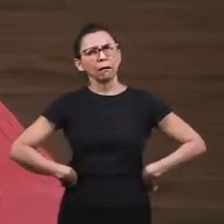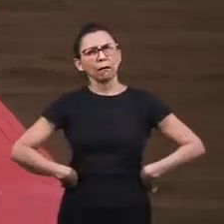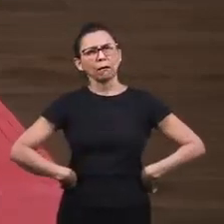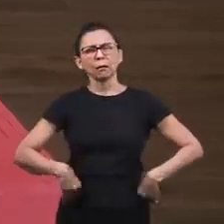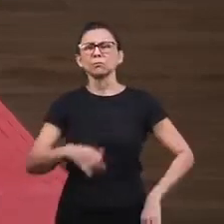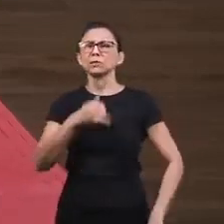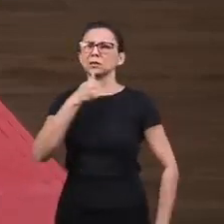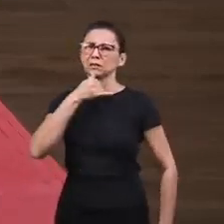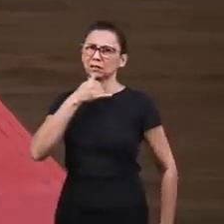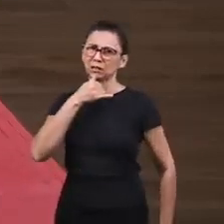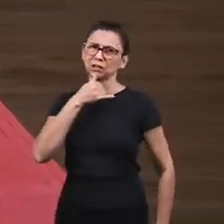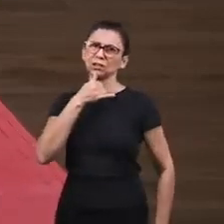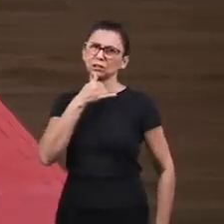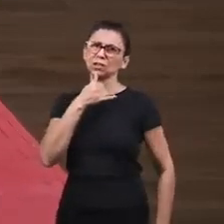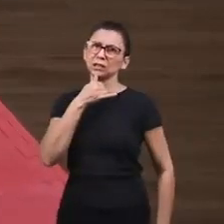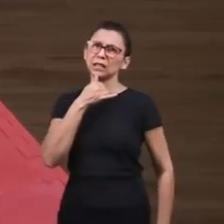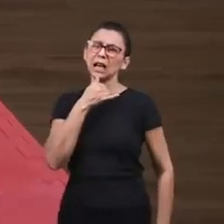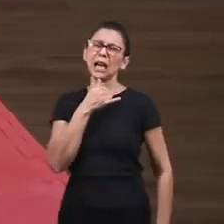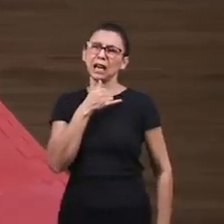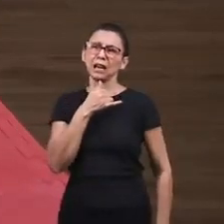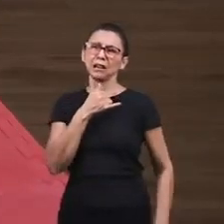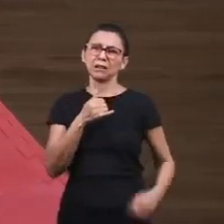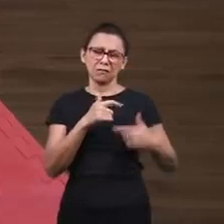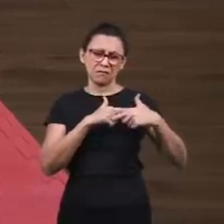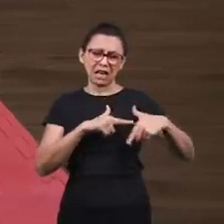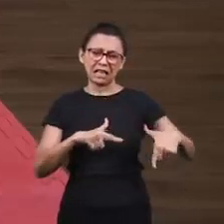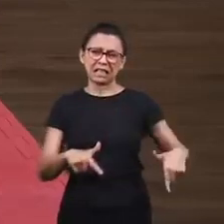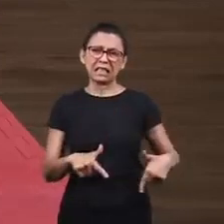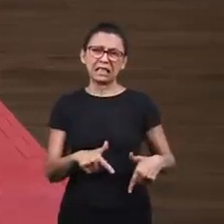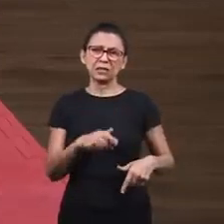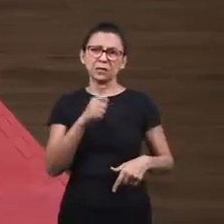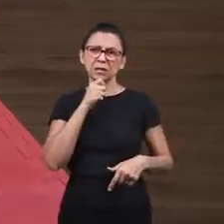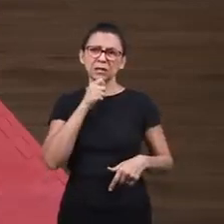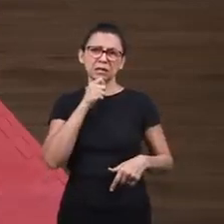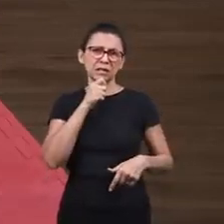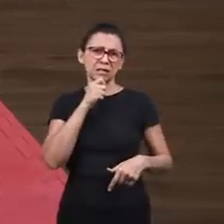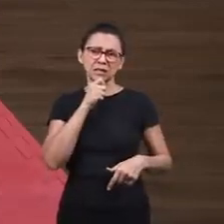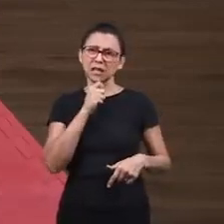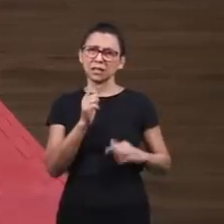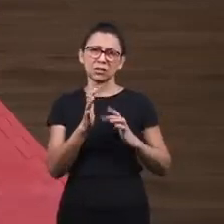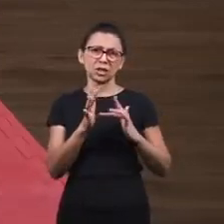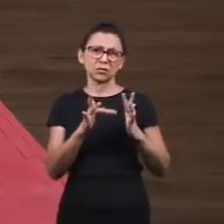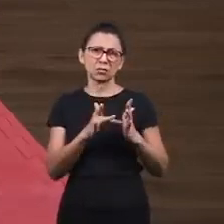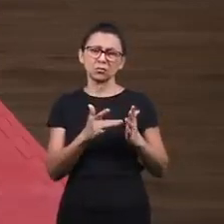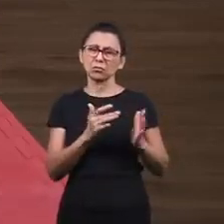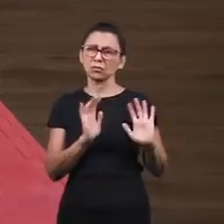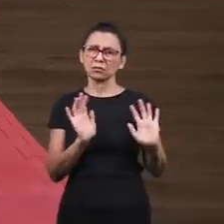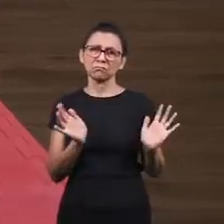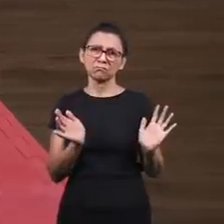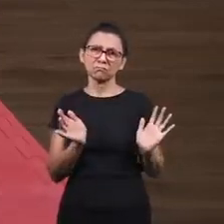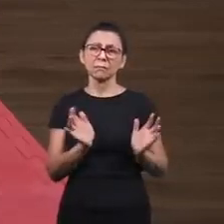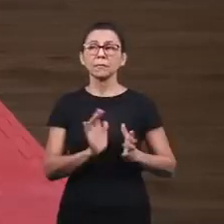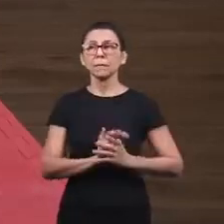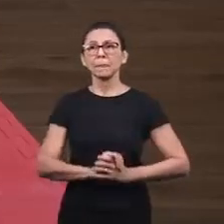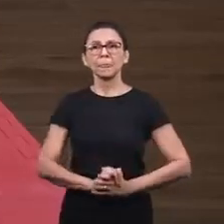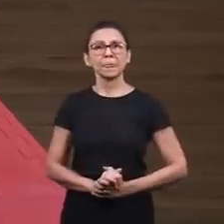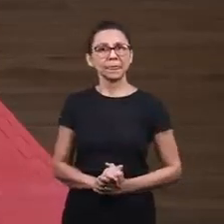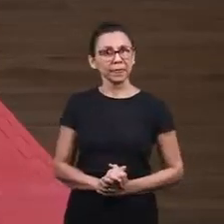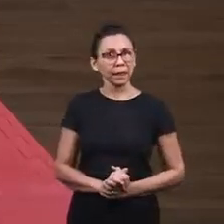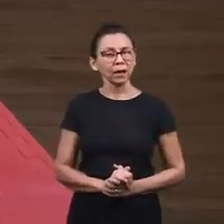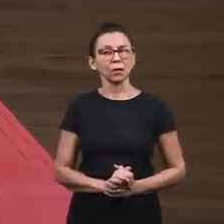Very sad, right? It's very sad to not have Jesus in your heart. But do you know what God wants to teach us?